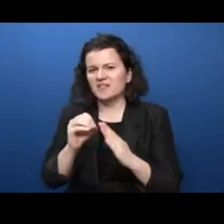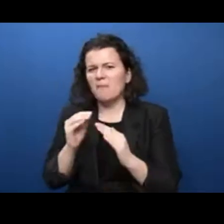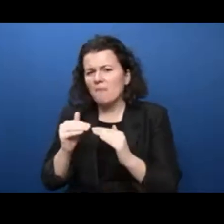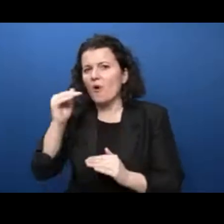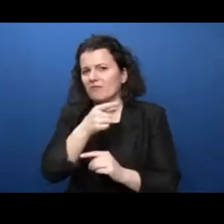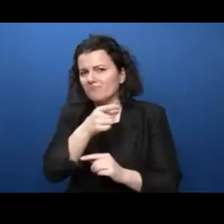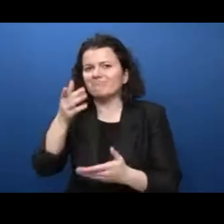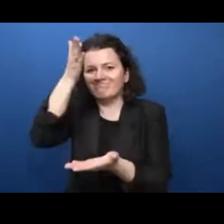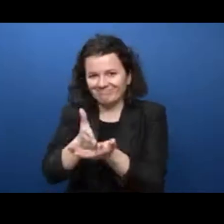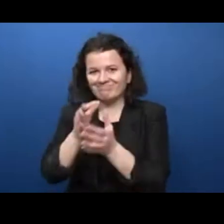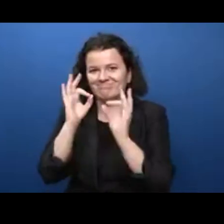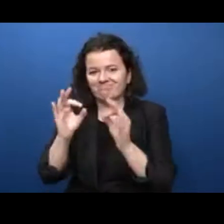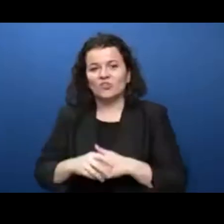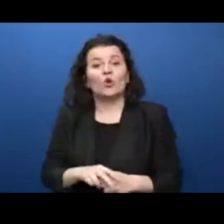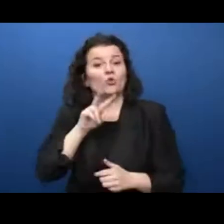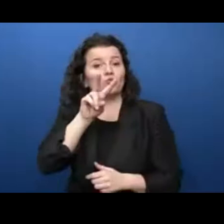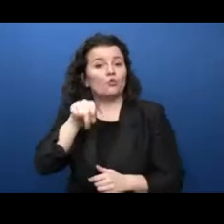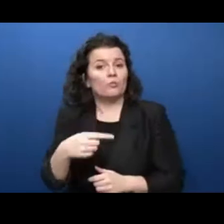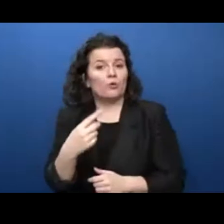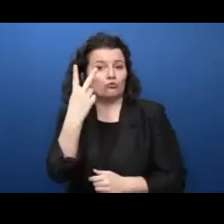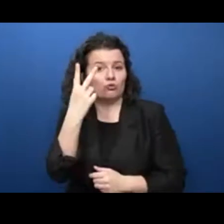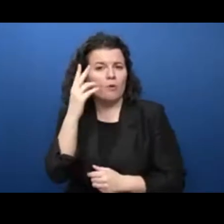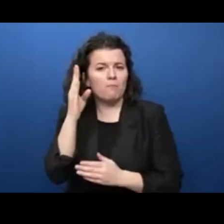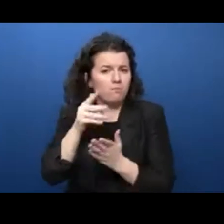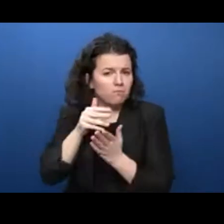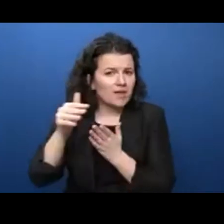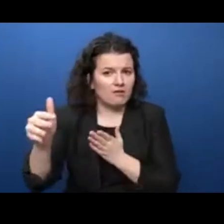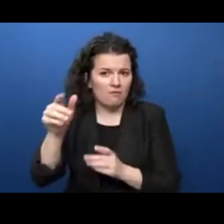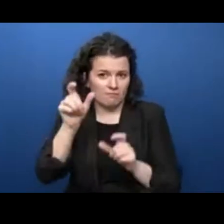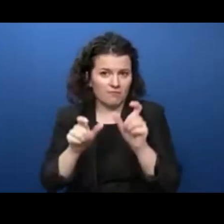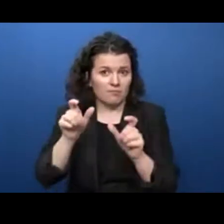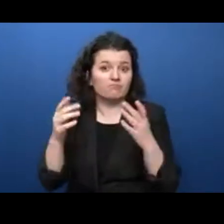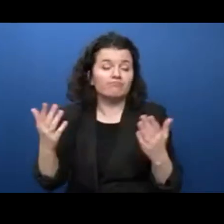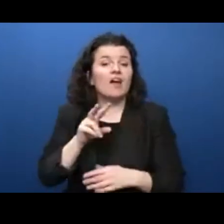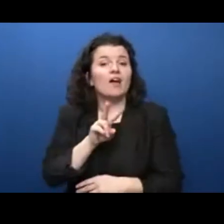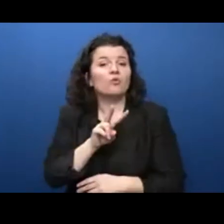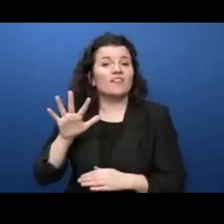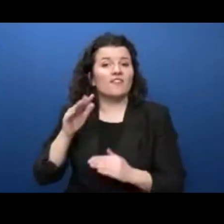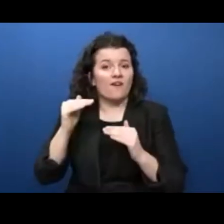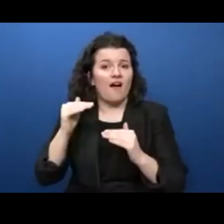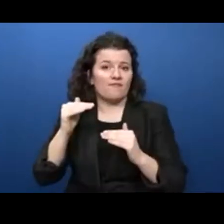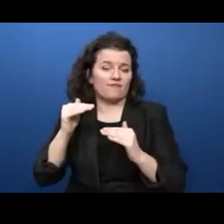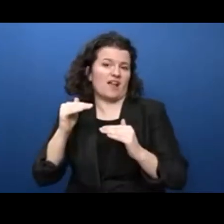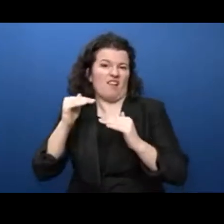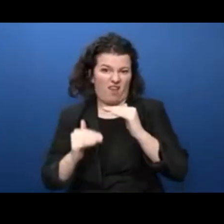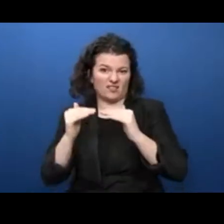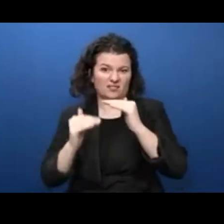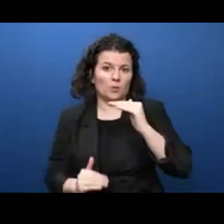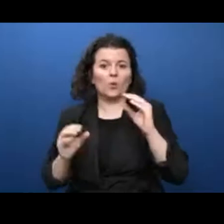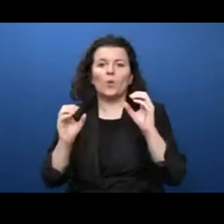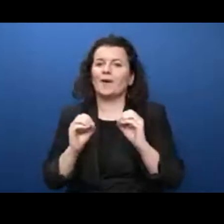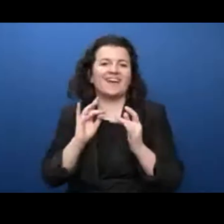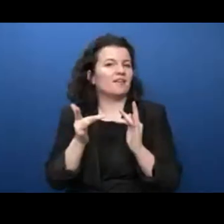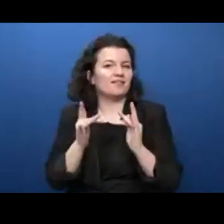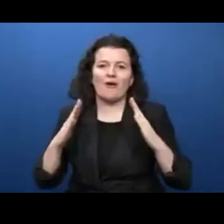2.2 billion people below 25 do not have fixed broadband internet access at